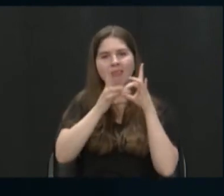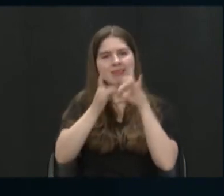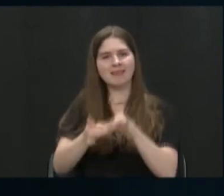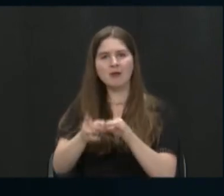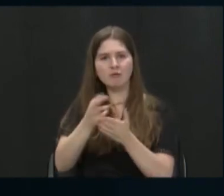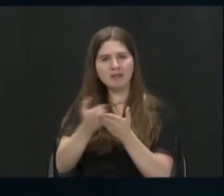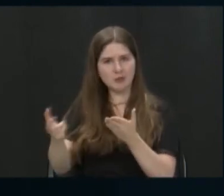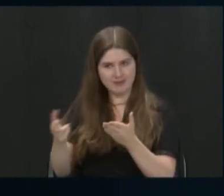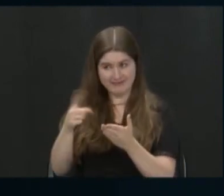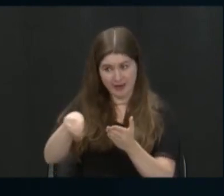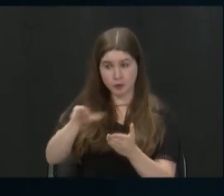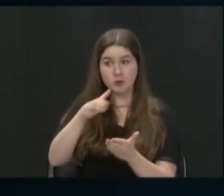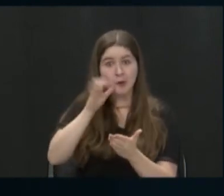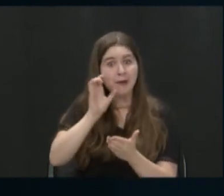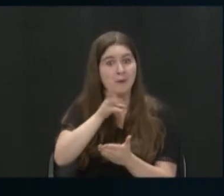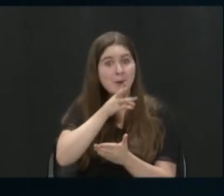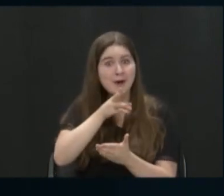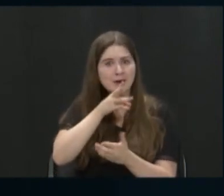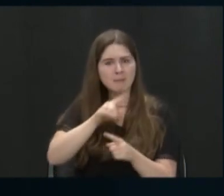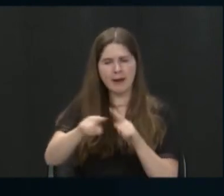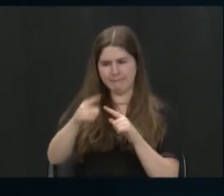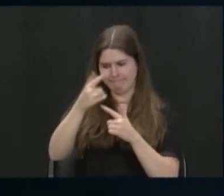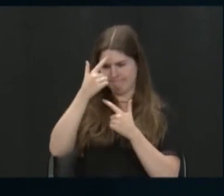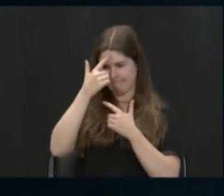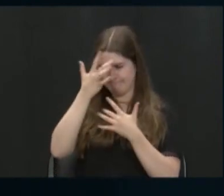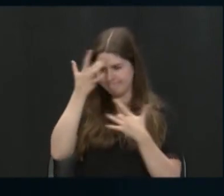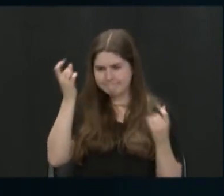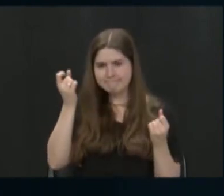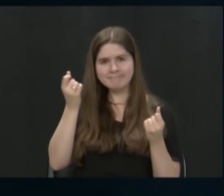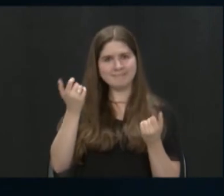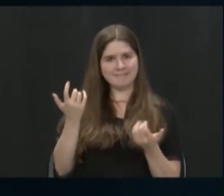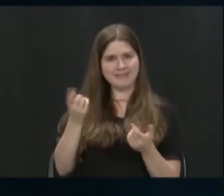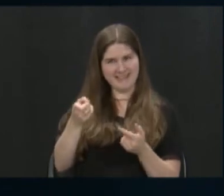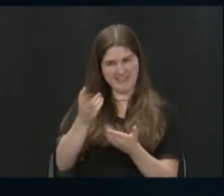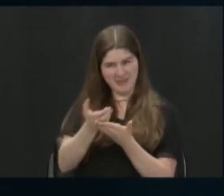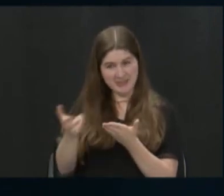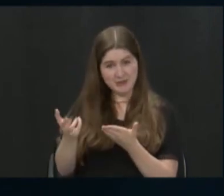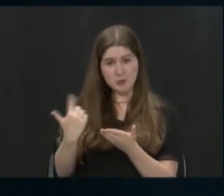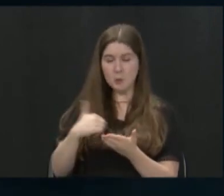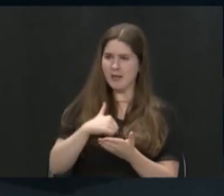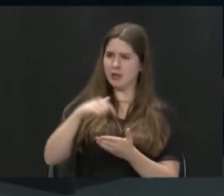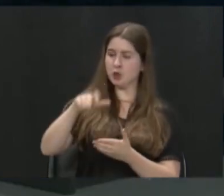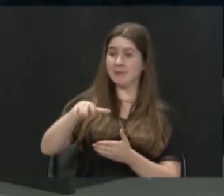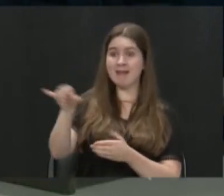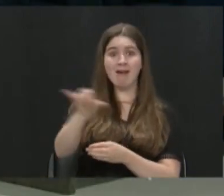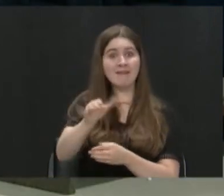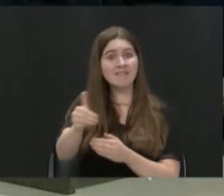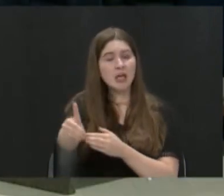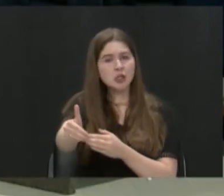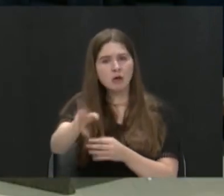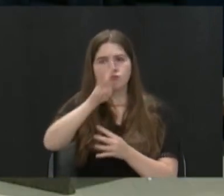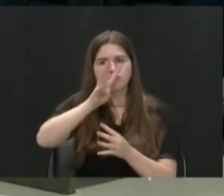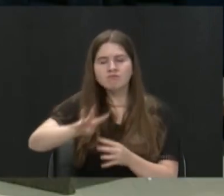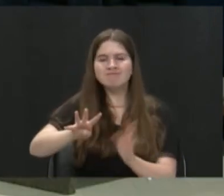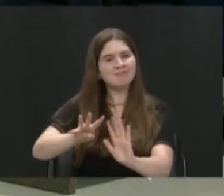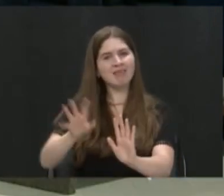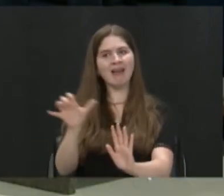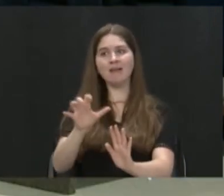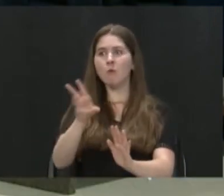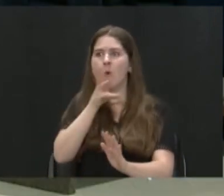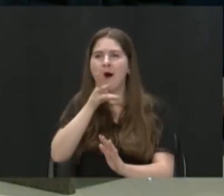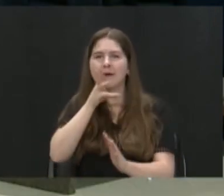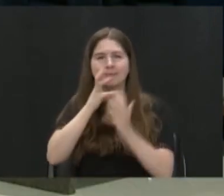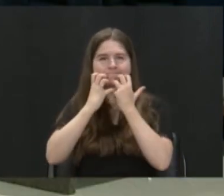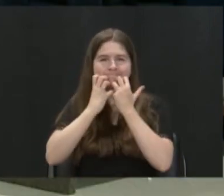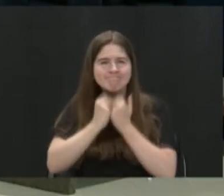about it as a resource. So I guess we have to be like, not like the fish but like the water, right? Yeah. Actually. And maybe